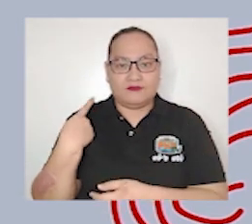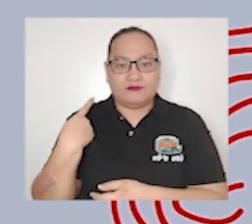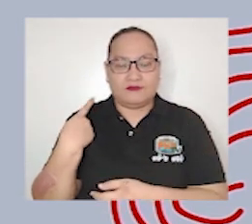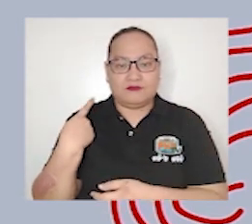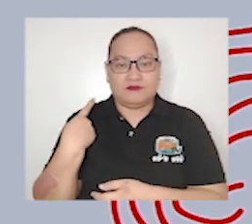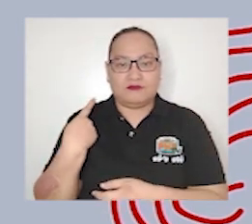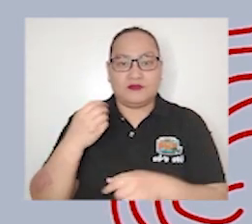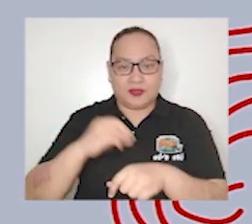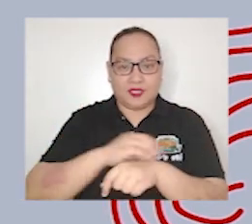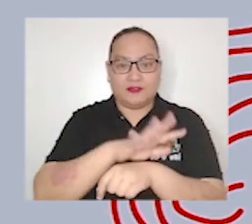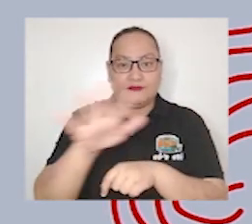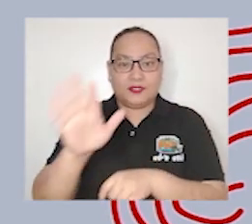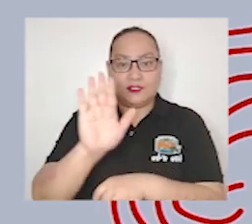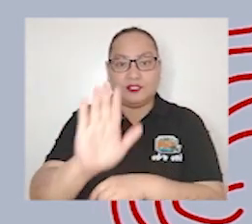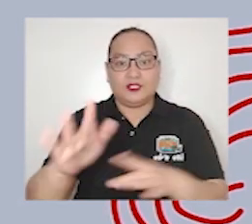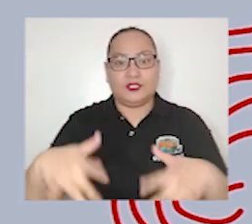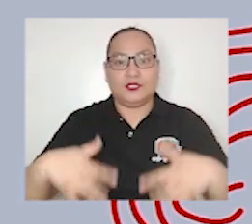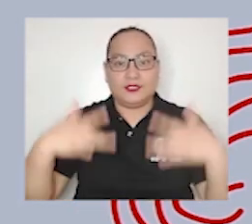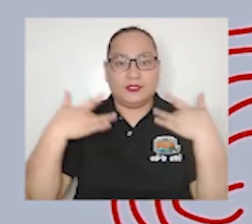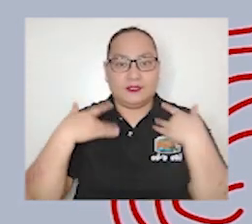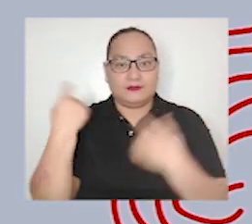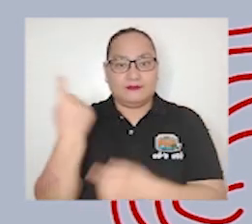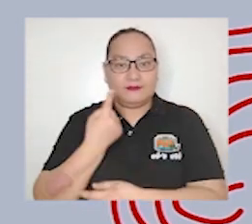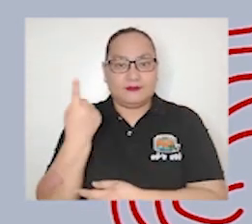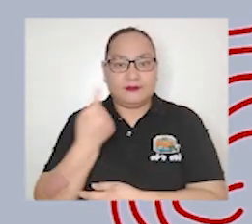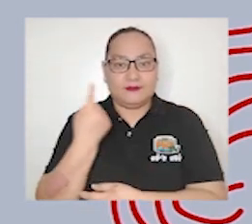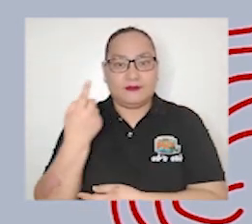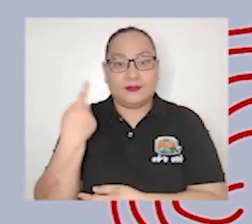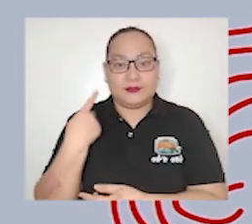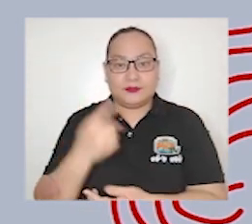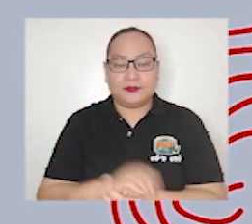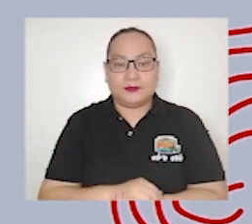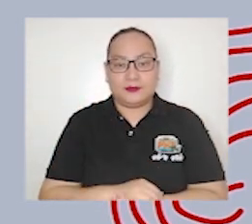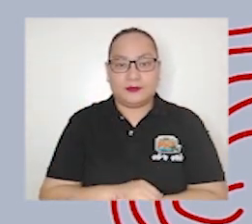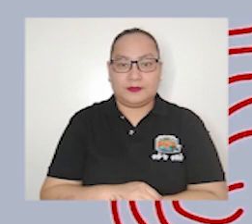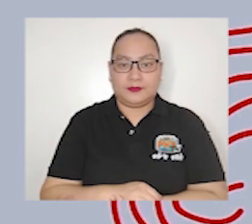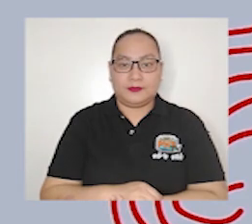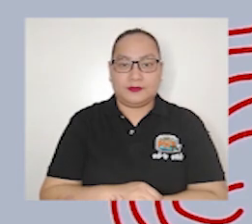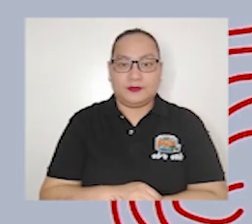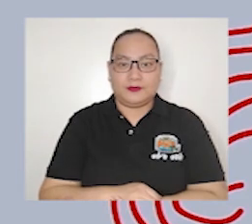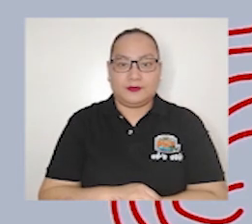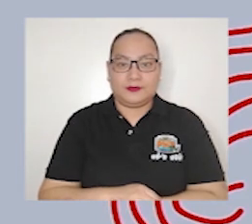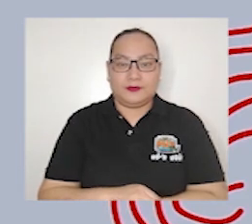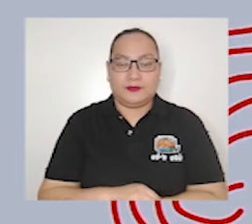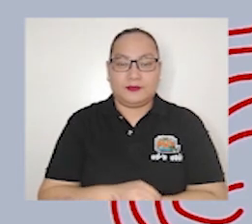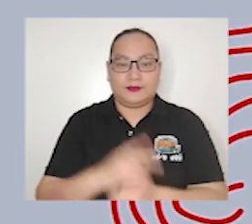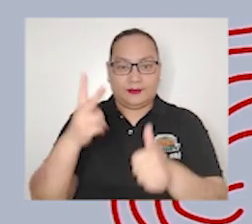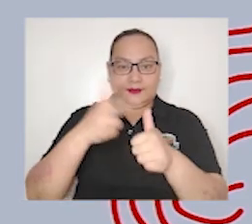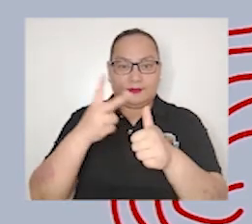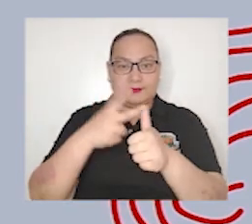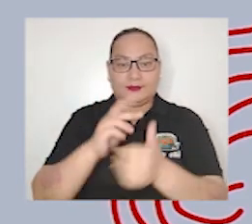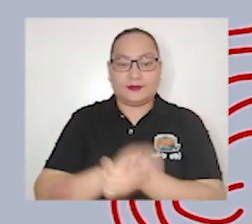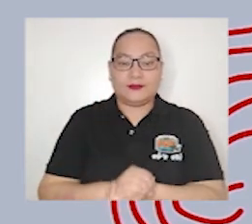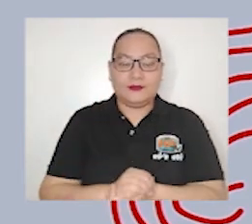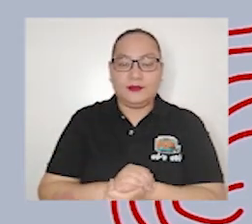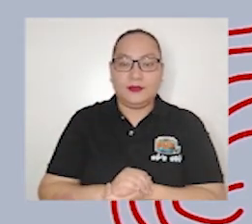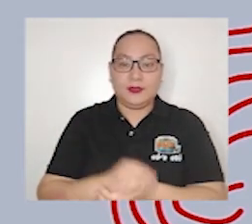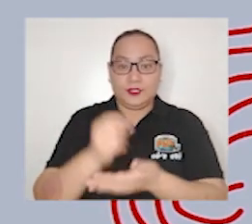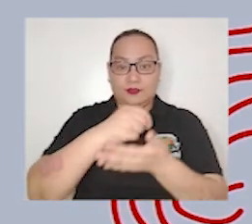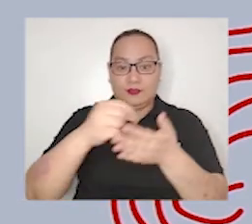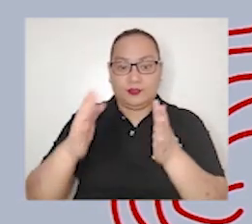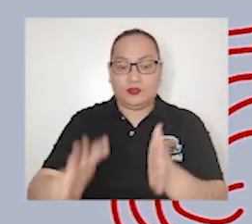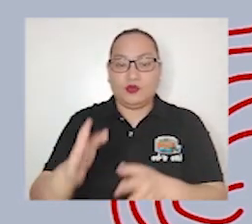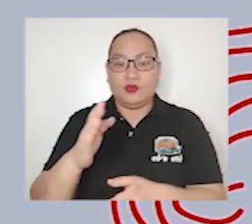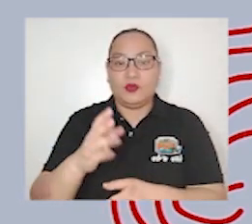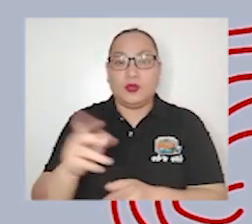does affect your life and you always do the second statement journalists are